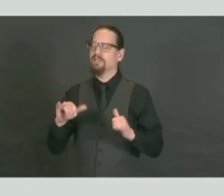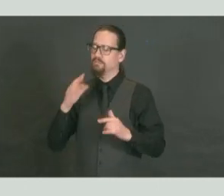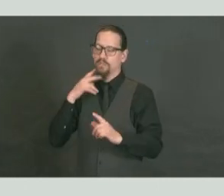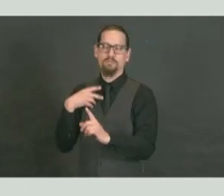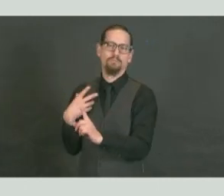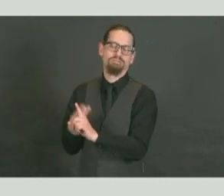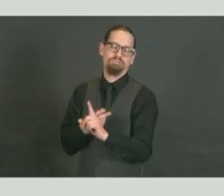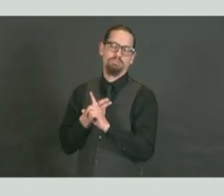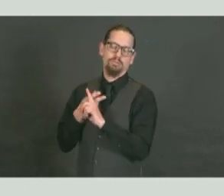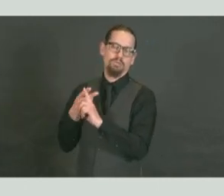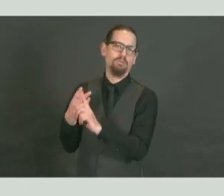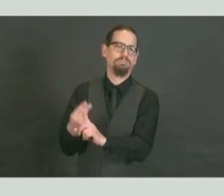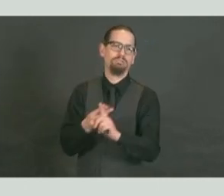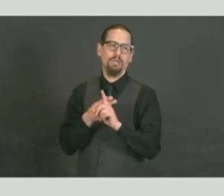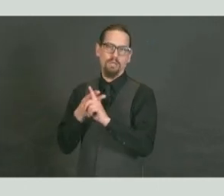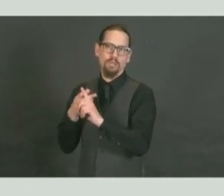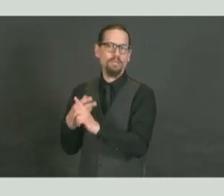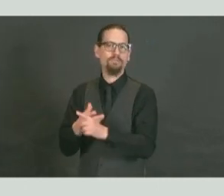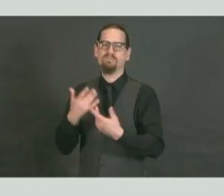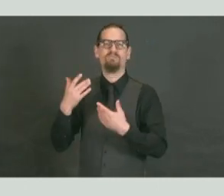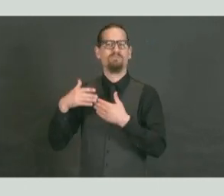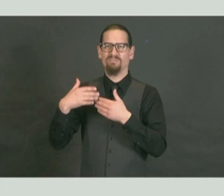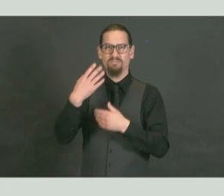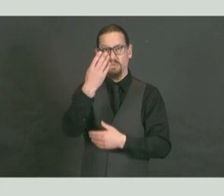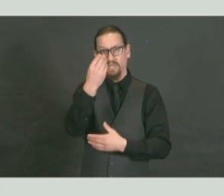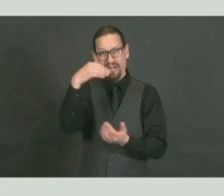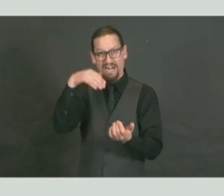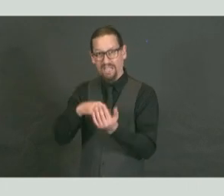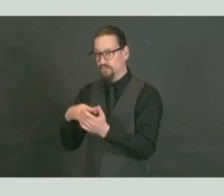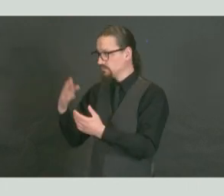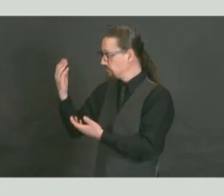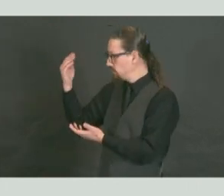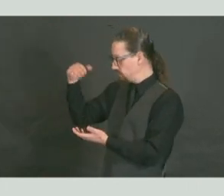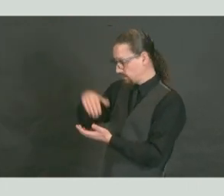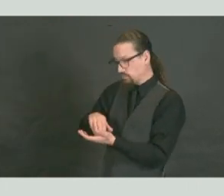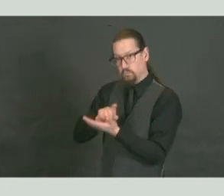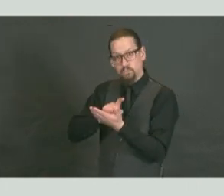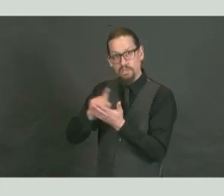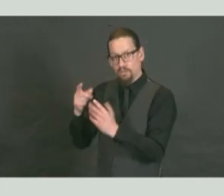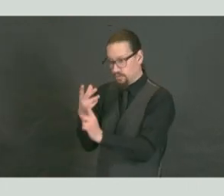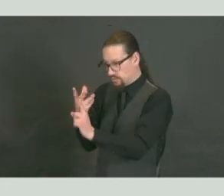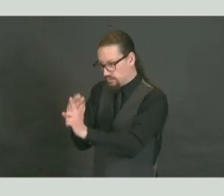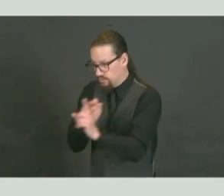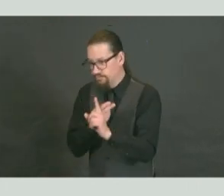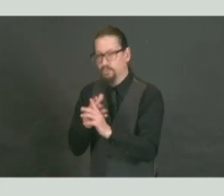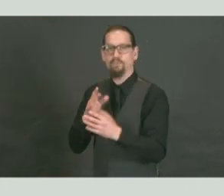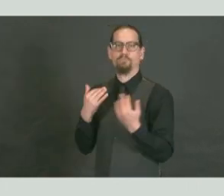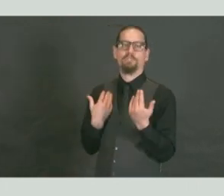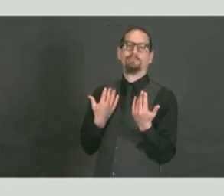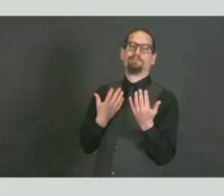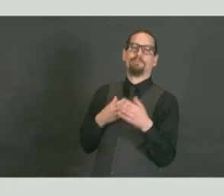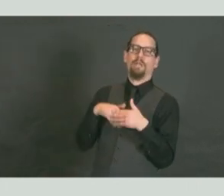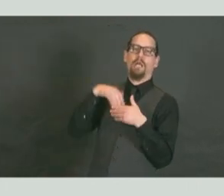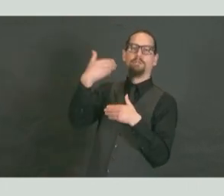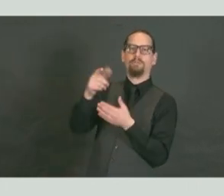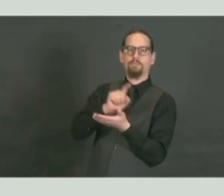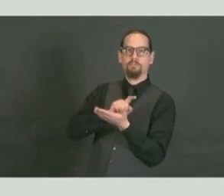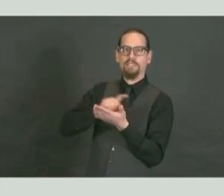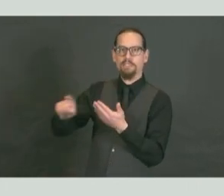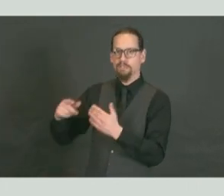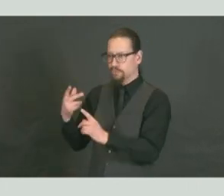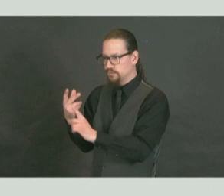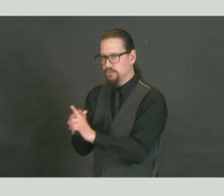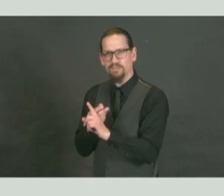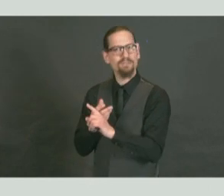14,000 doses we are getting a week is just not enough. And that is even if we do not administer a single dose to other groups like healthcare providers